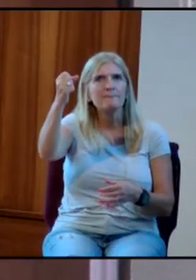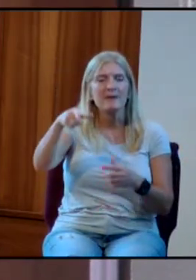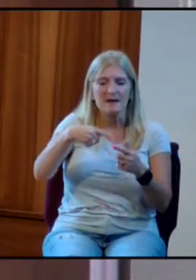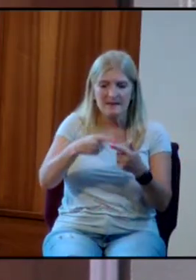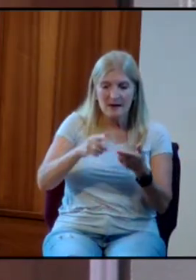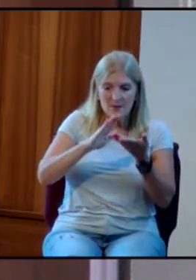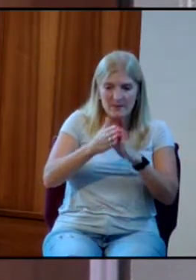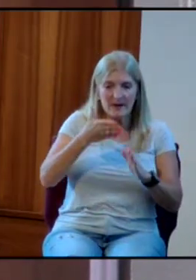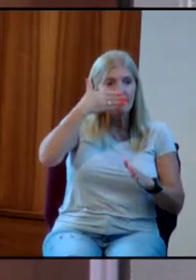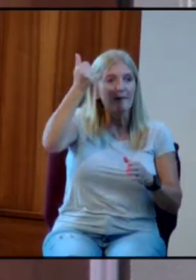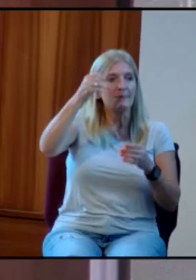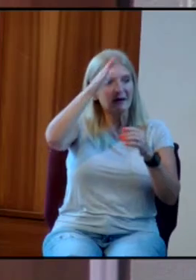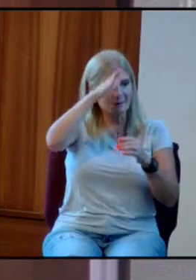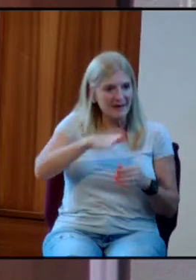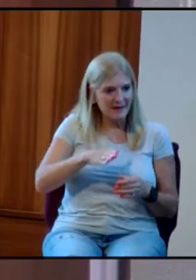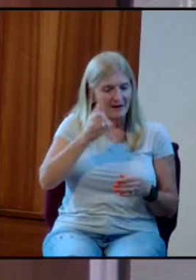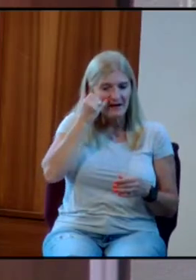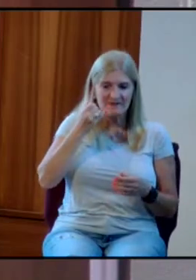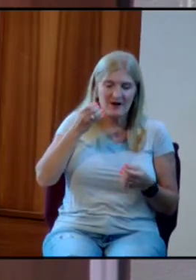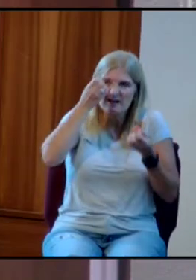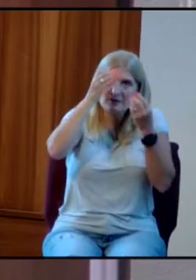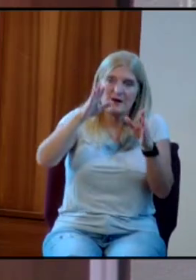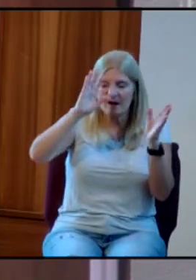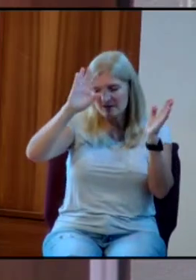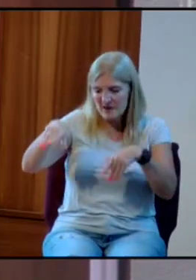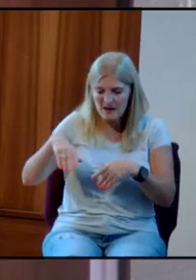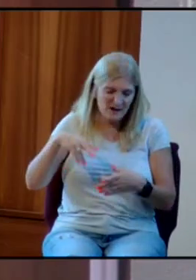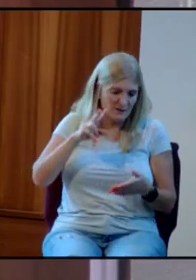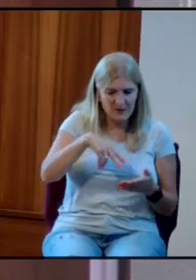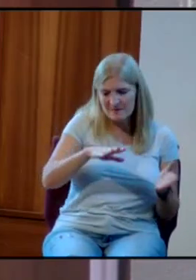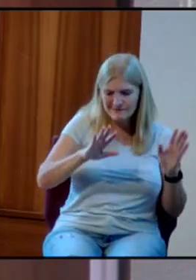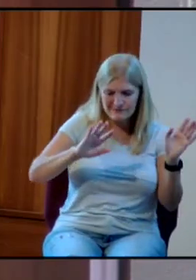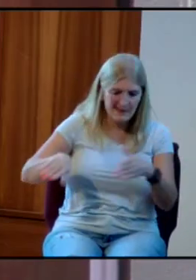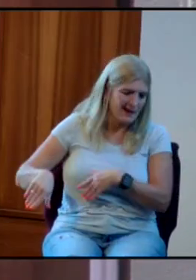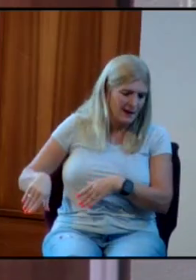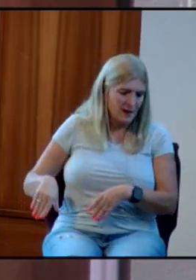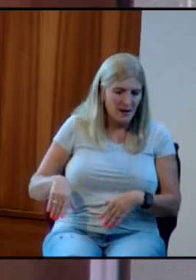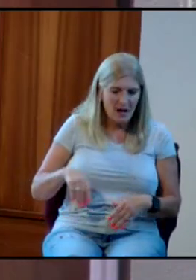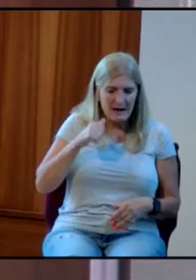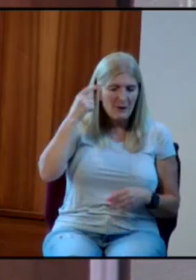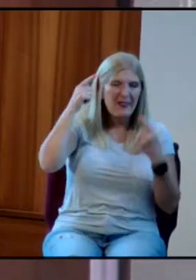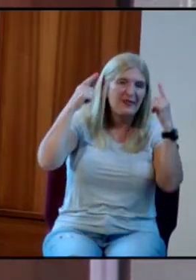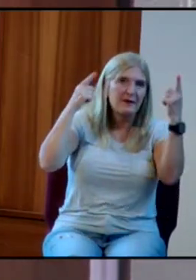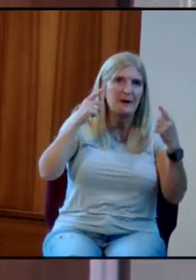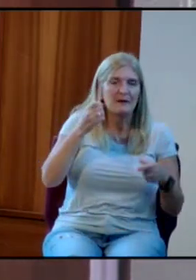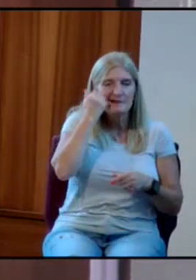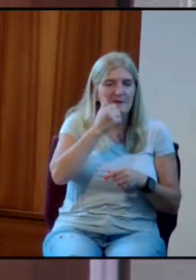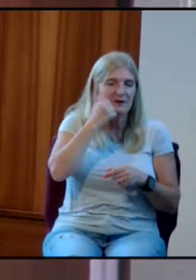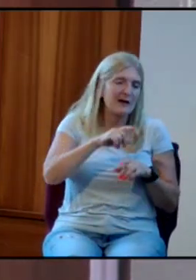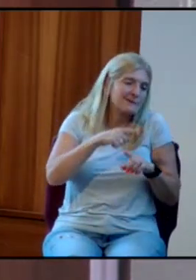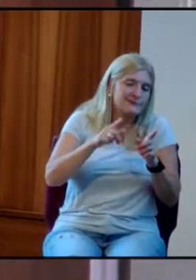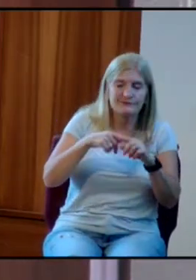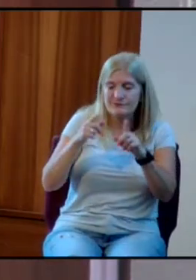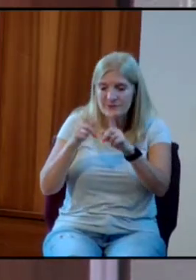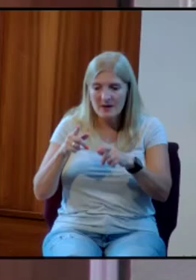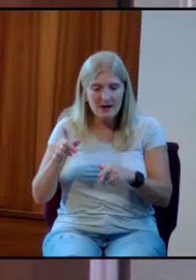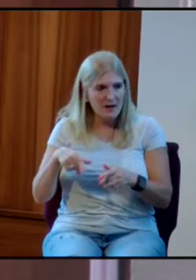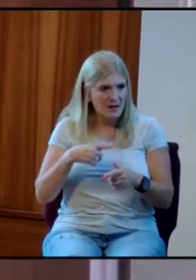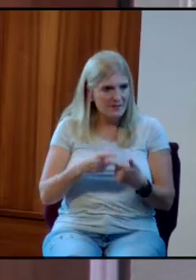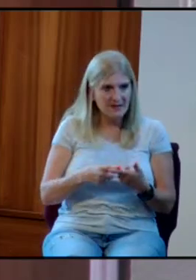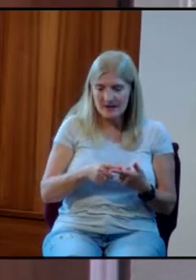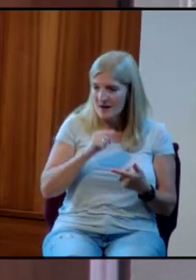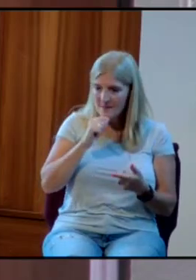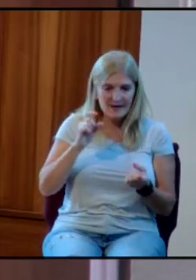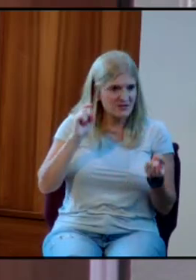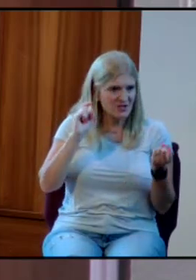to be. If I don't absorb these ideas and I don't absorb these teachings, then I'm just like everybody else out there.